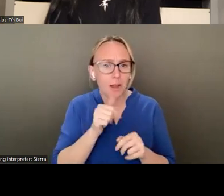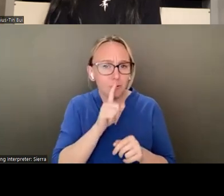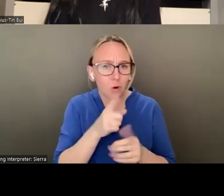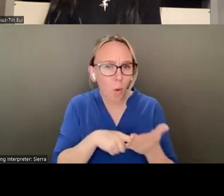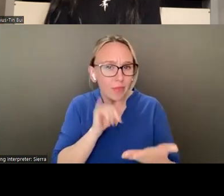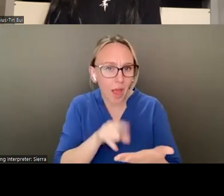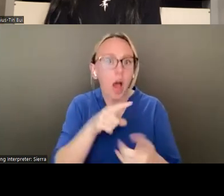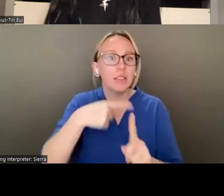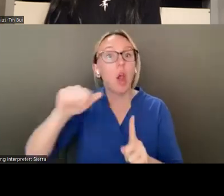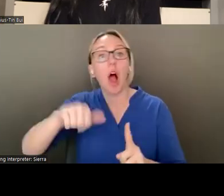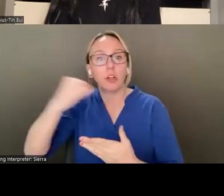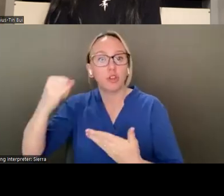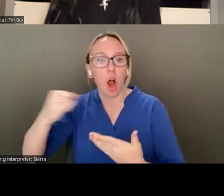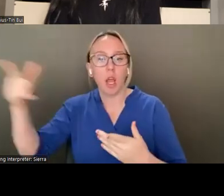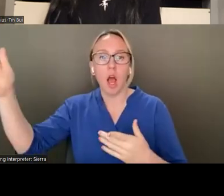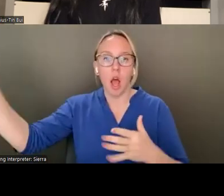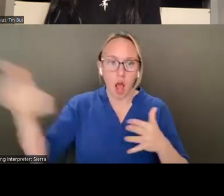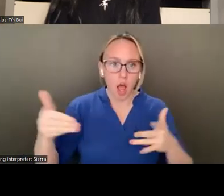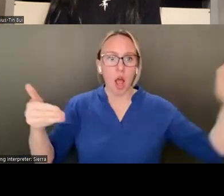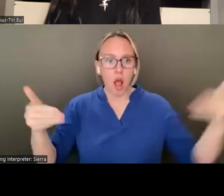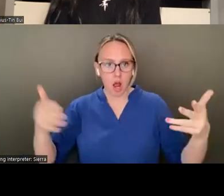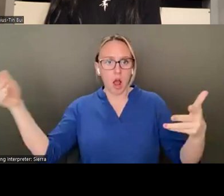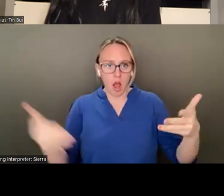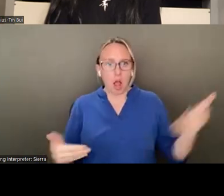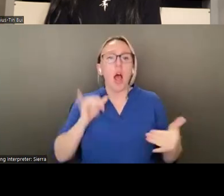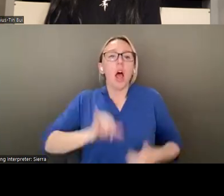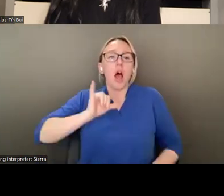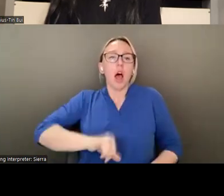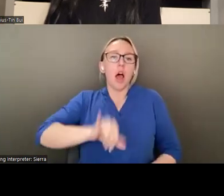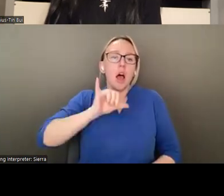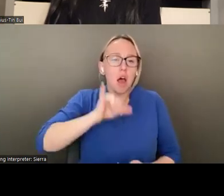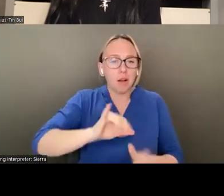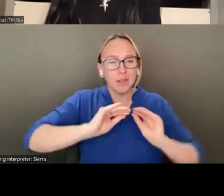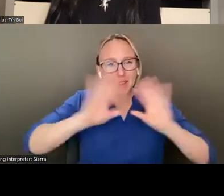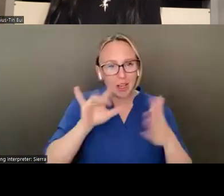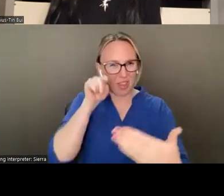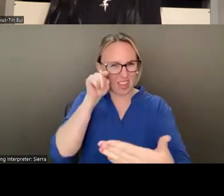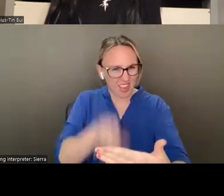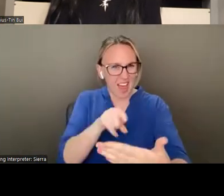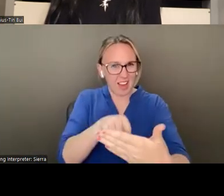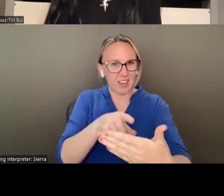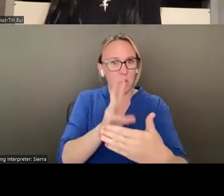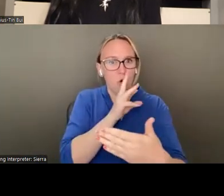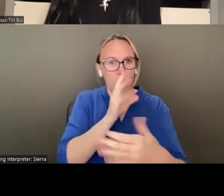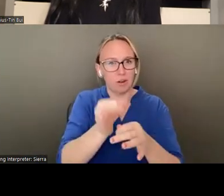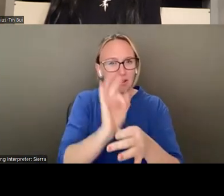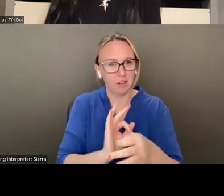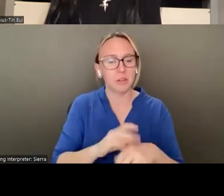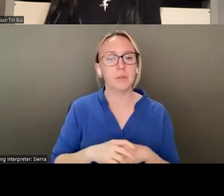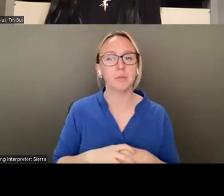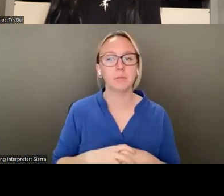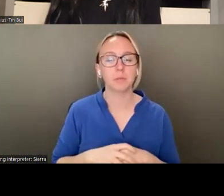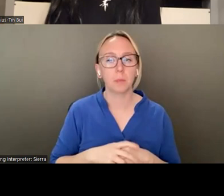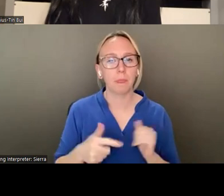that started surfacing. And through those context clues, it made it clear that that's what the object was. And I just thought that the